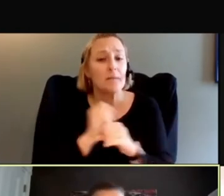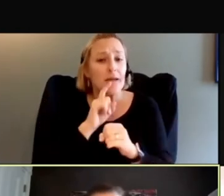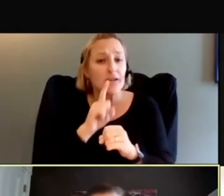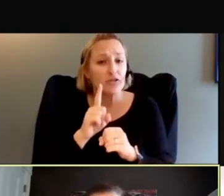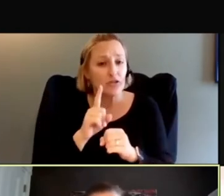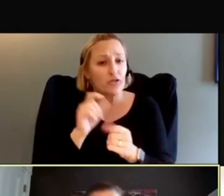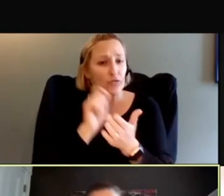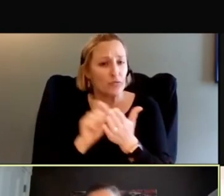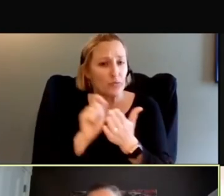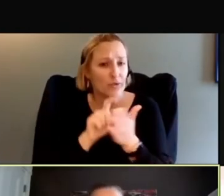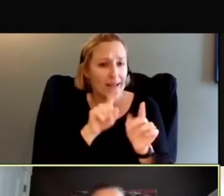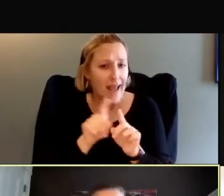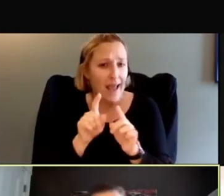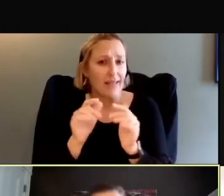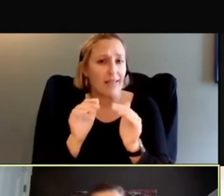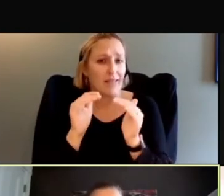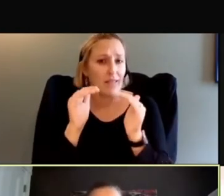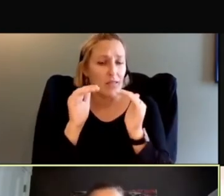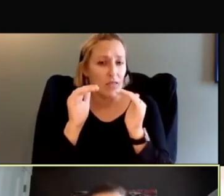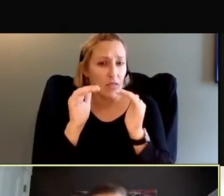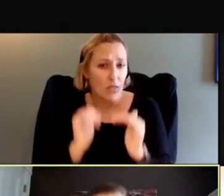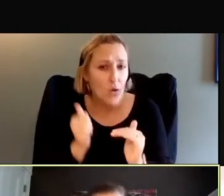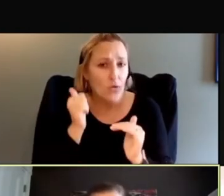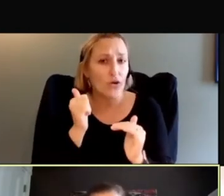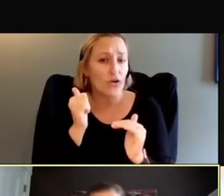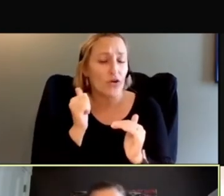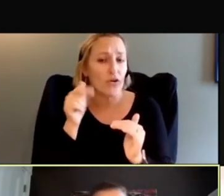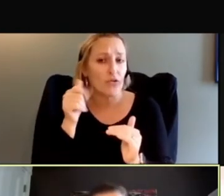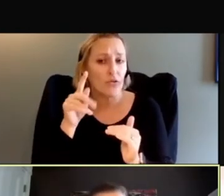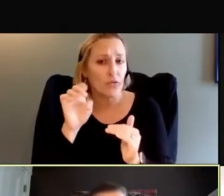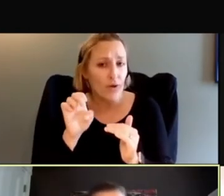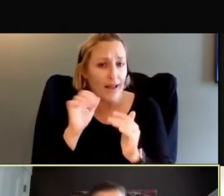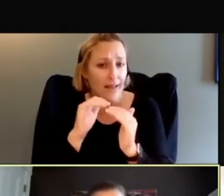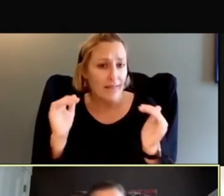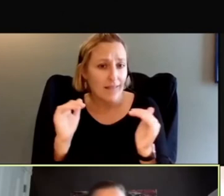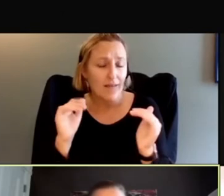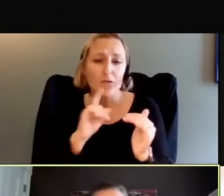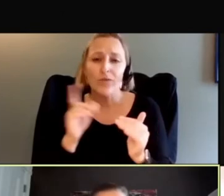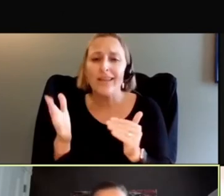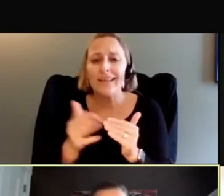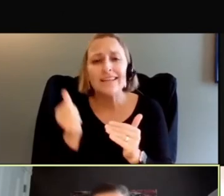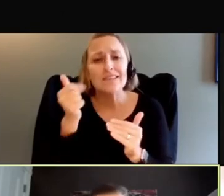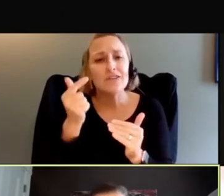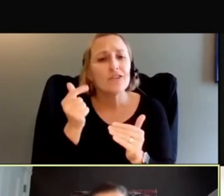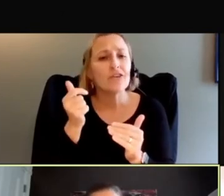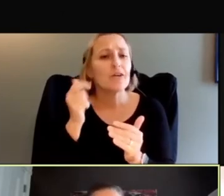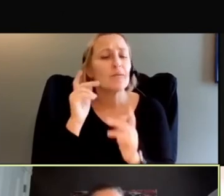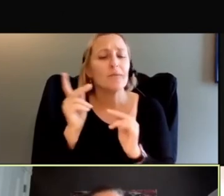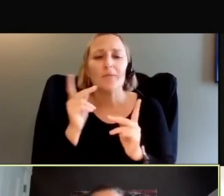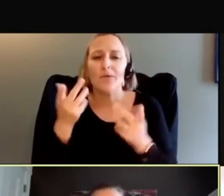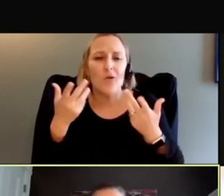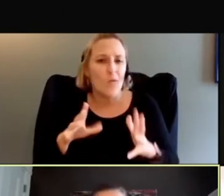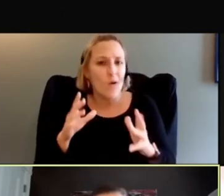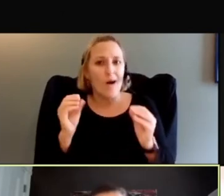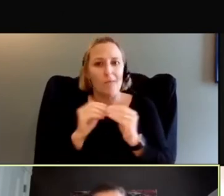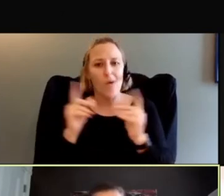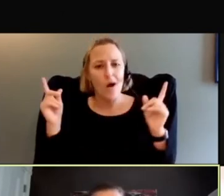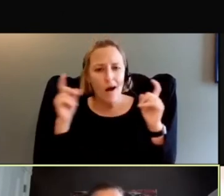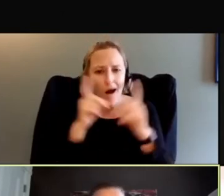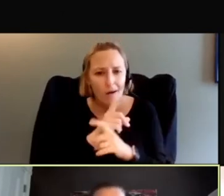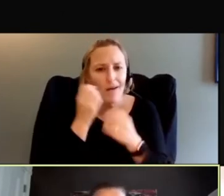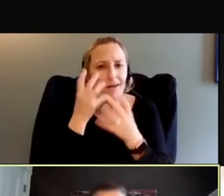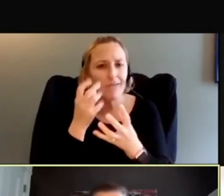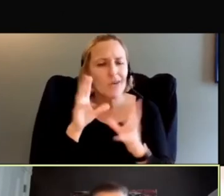level. It's not insulting. It's actually easier for everyone to understand. No one ever asks for something more complex. They want things that are easy to